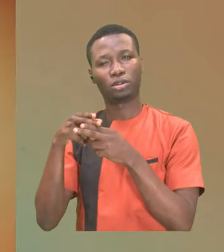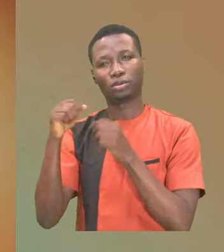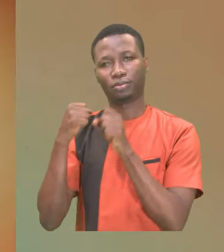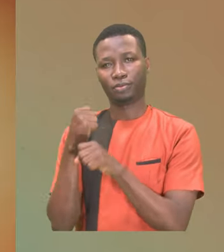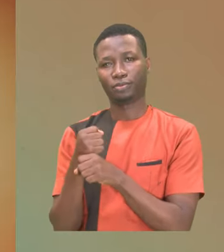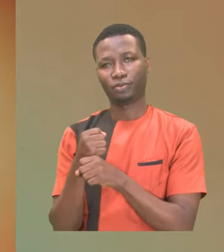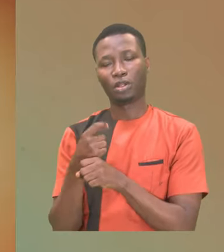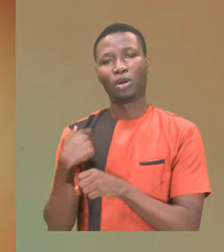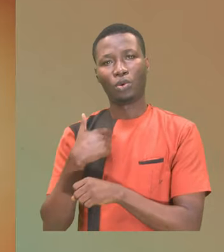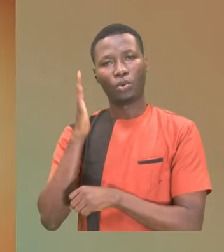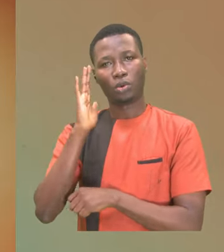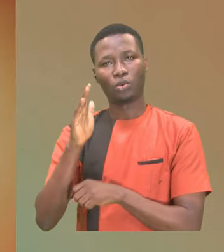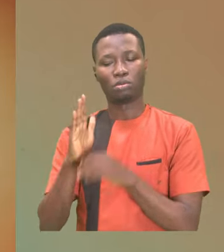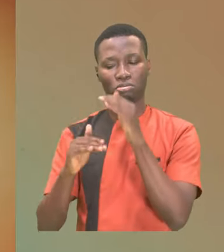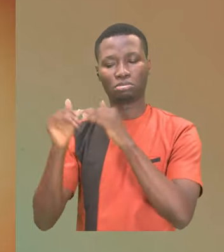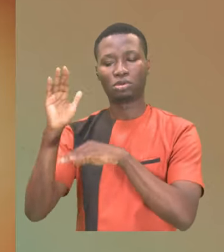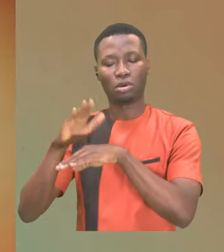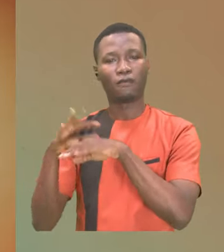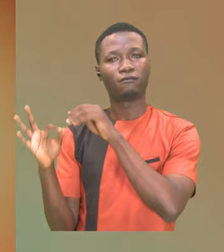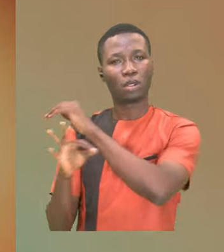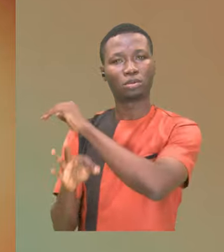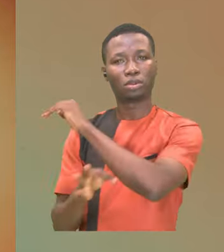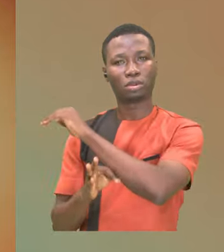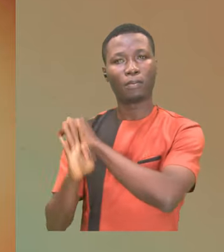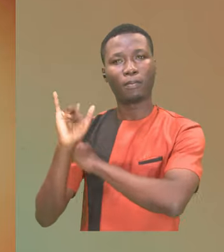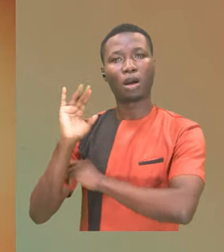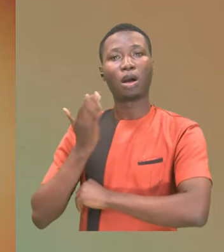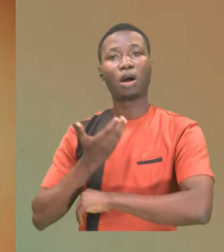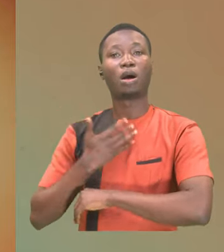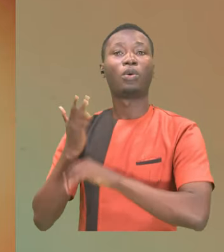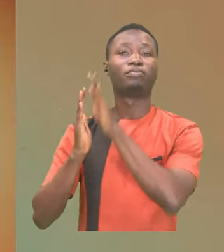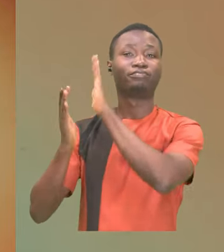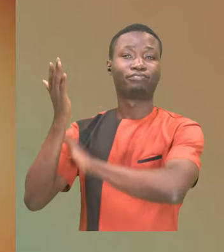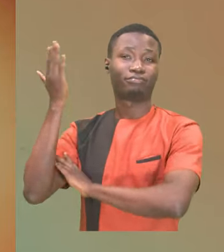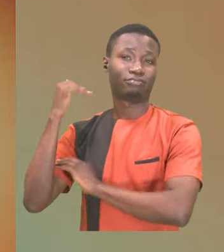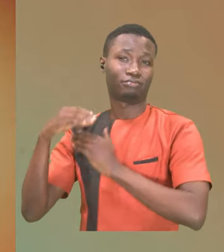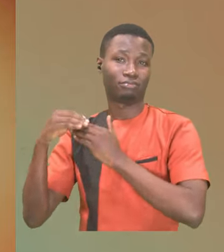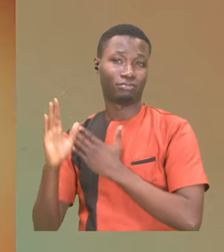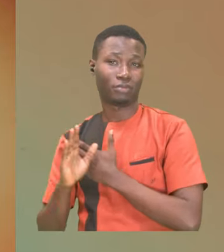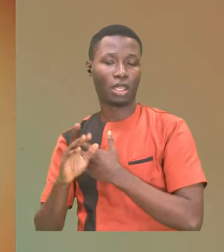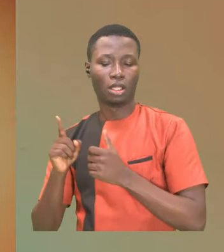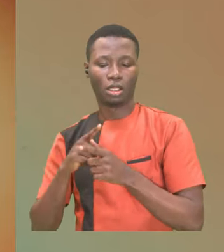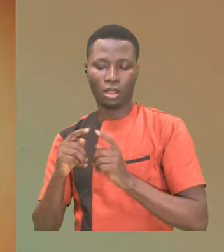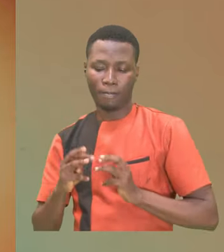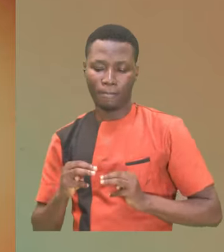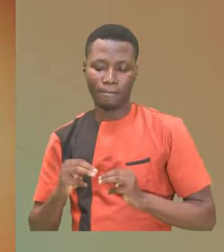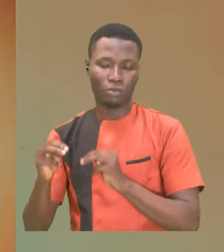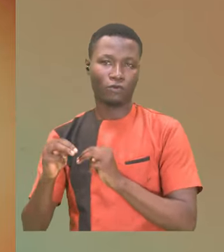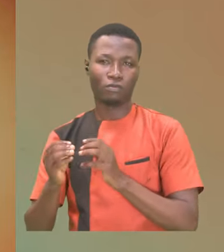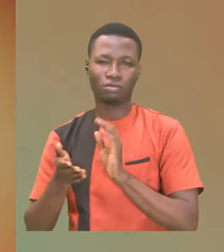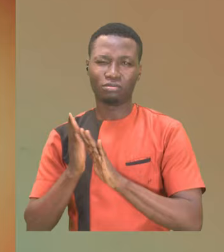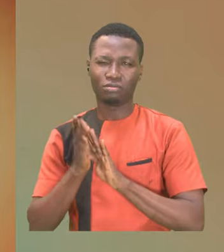We will build on the foundation laid by our predecessors. We will need to move with much speed, intensity,